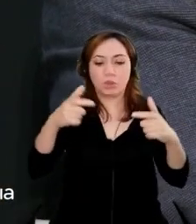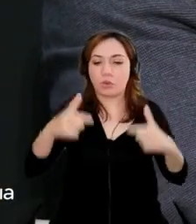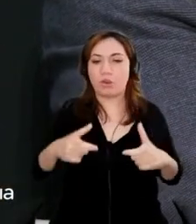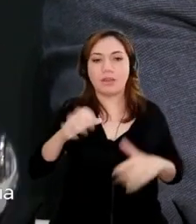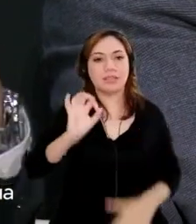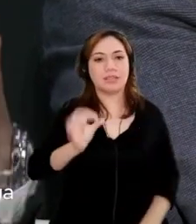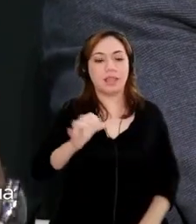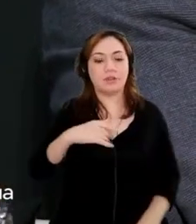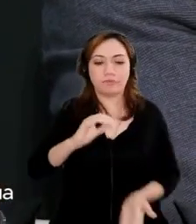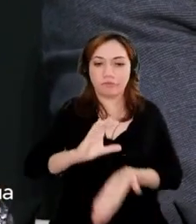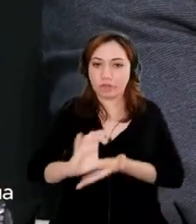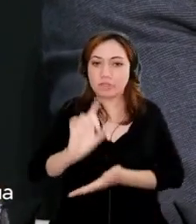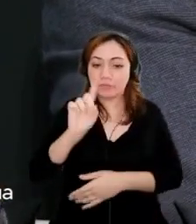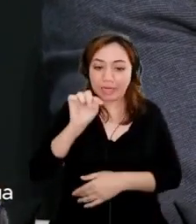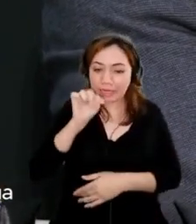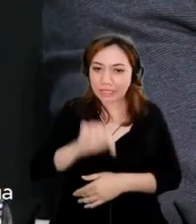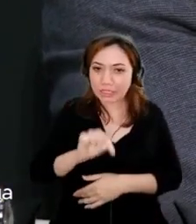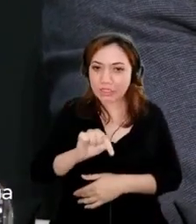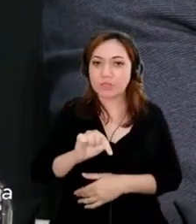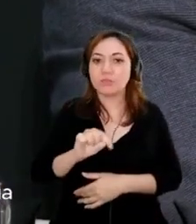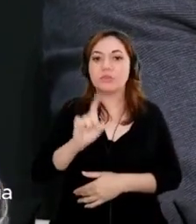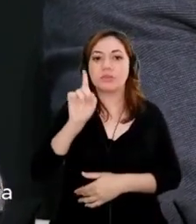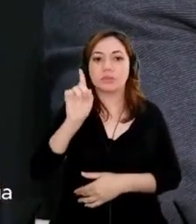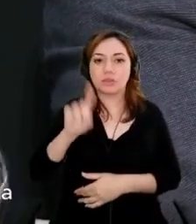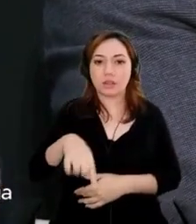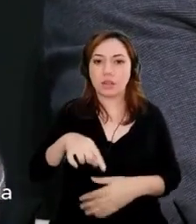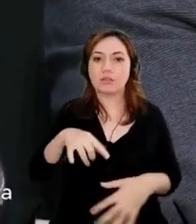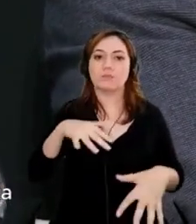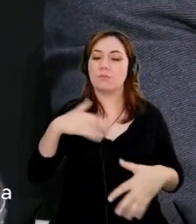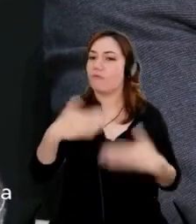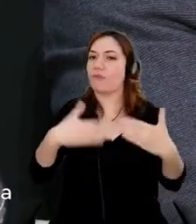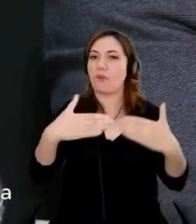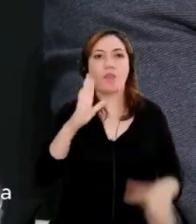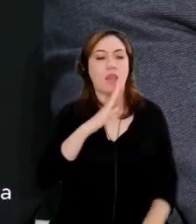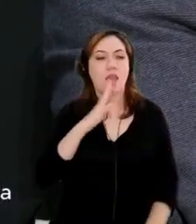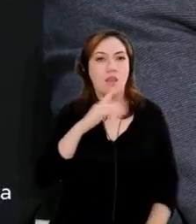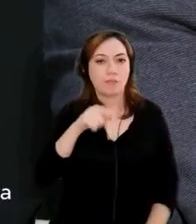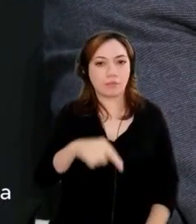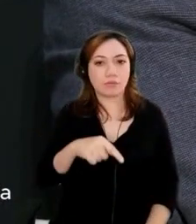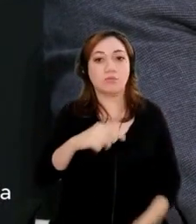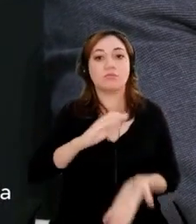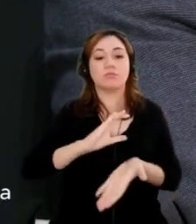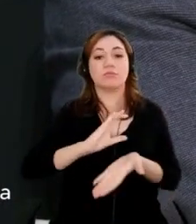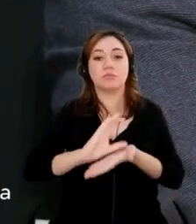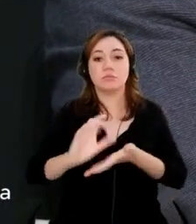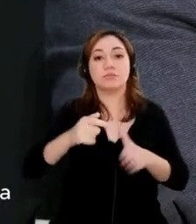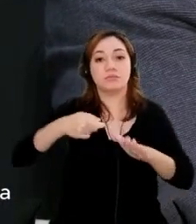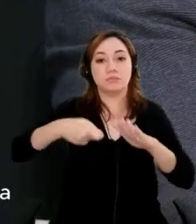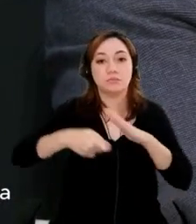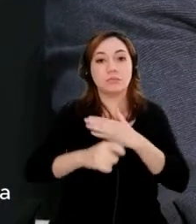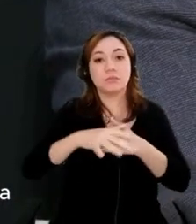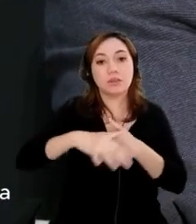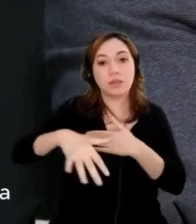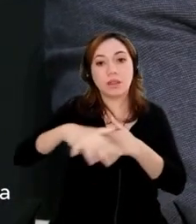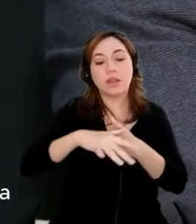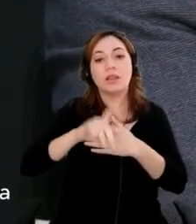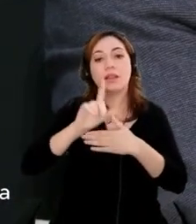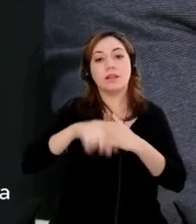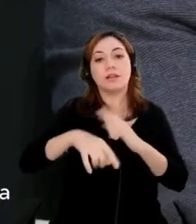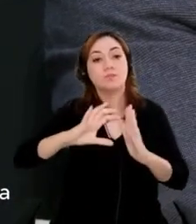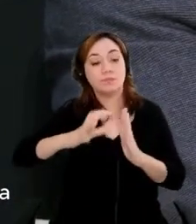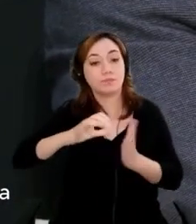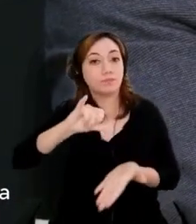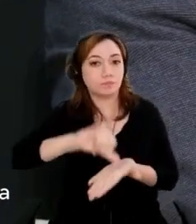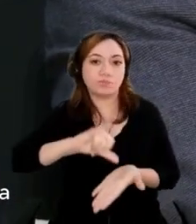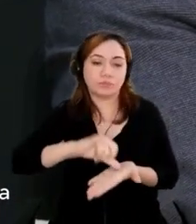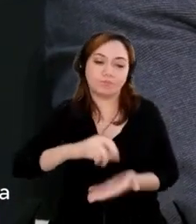This is evolving very, very quickly. And that investment in the data centers in particular, you know, for